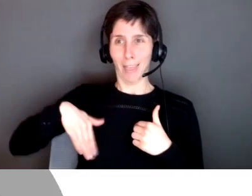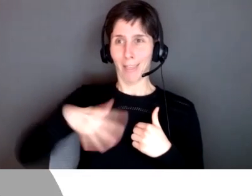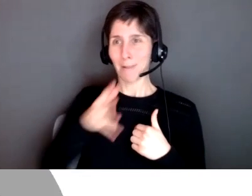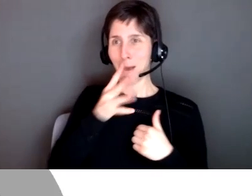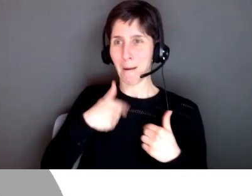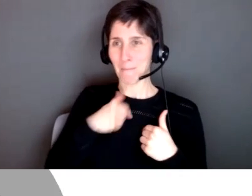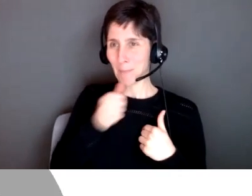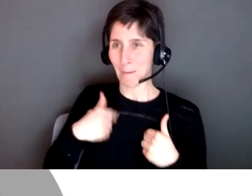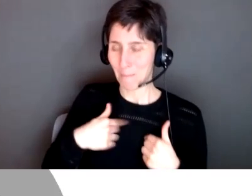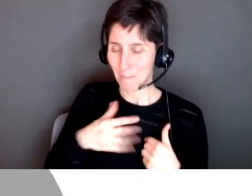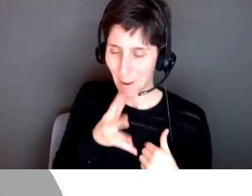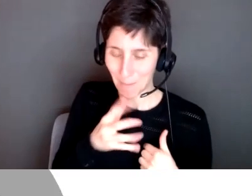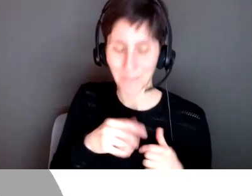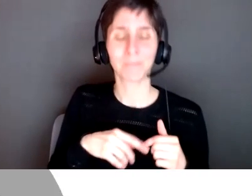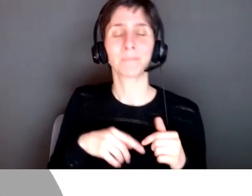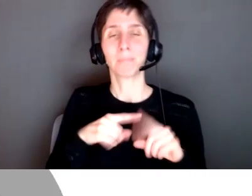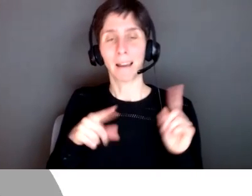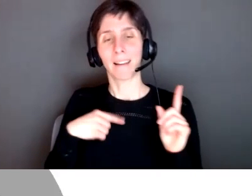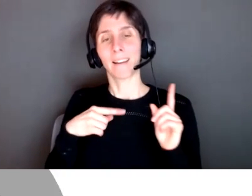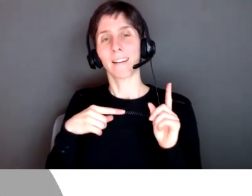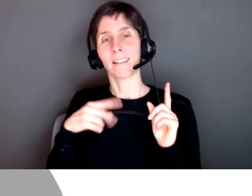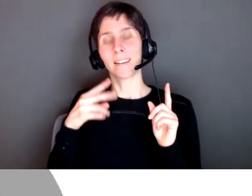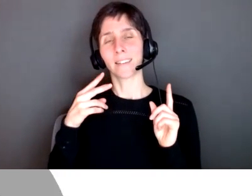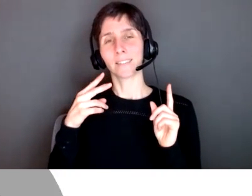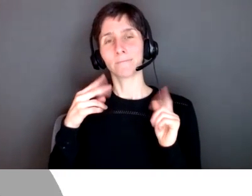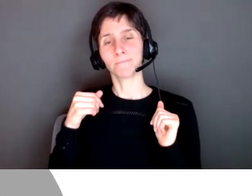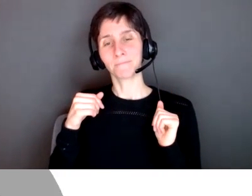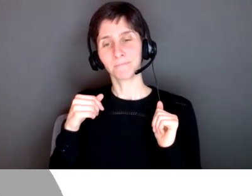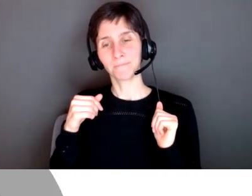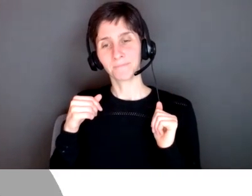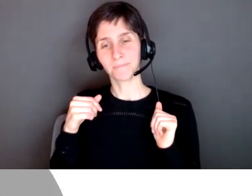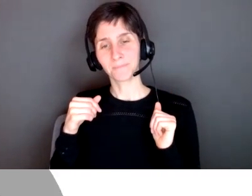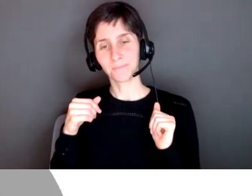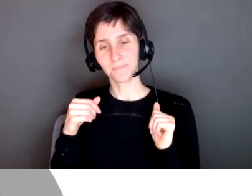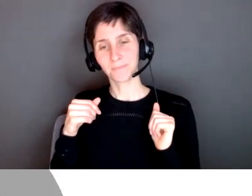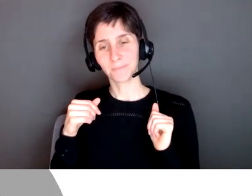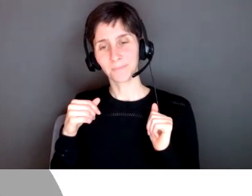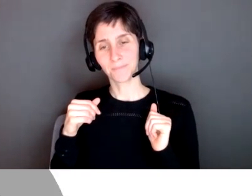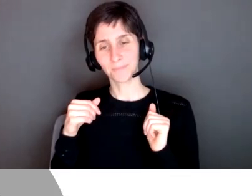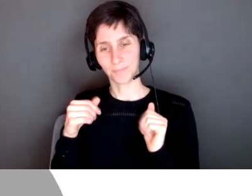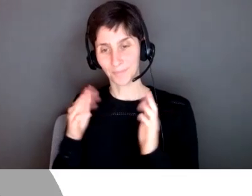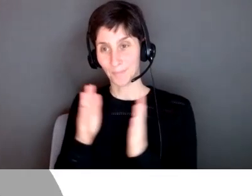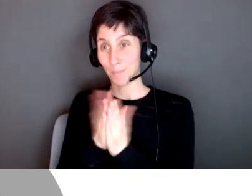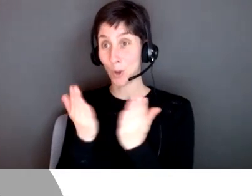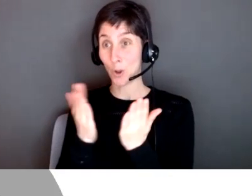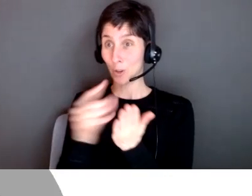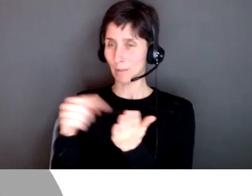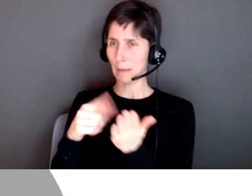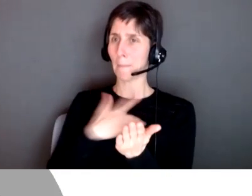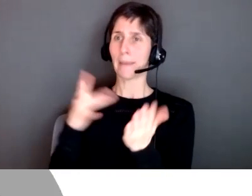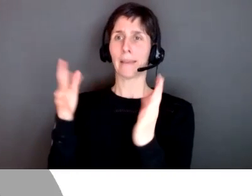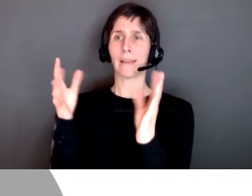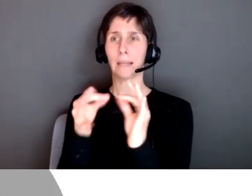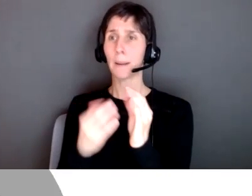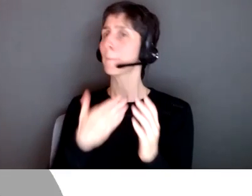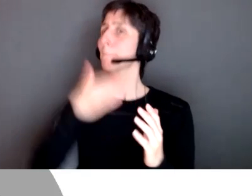uh i see these books that um you usually they say oh the best way for